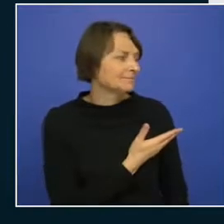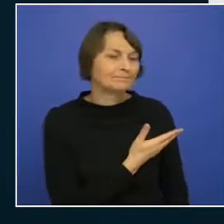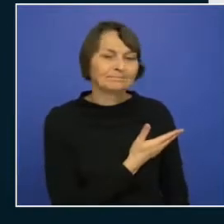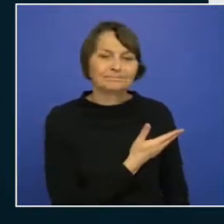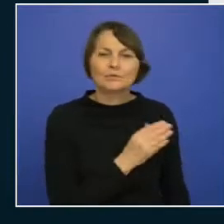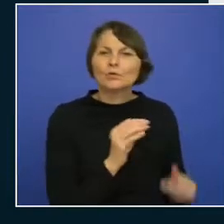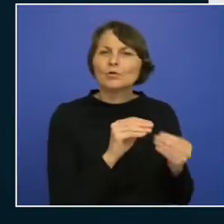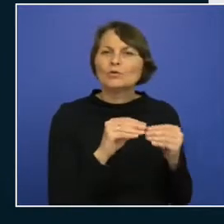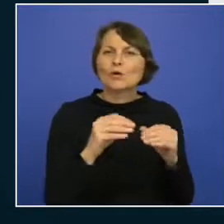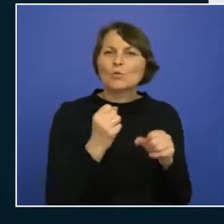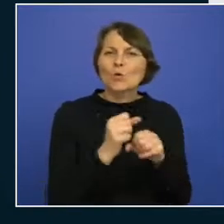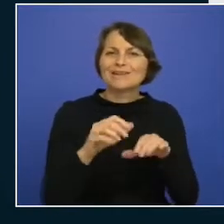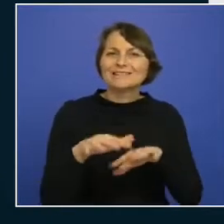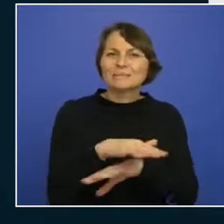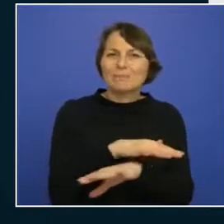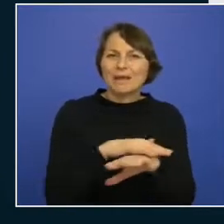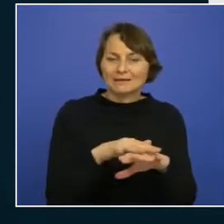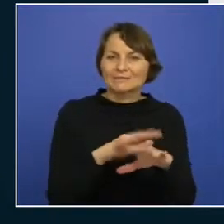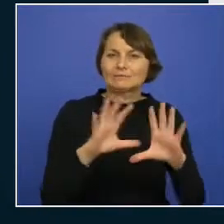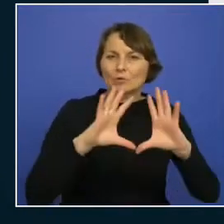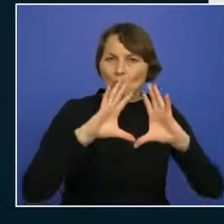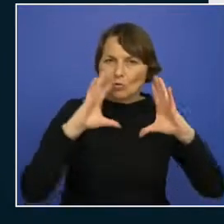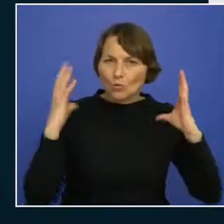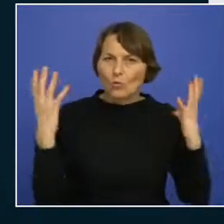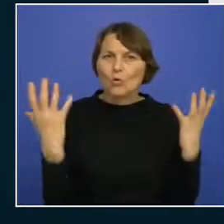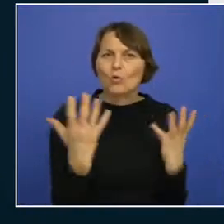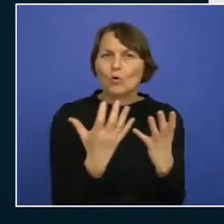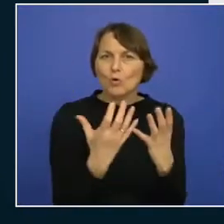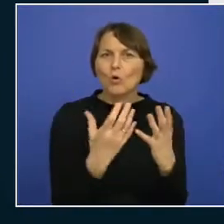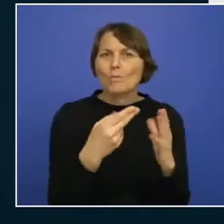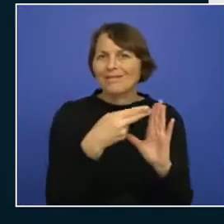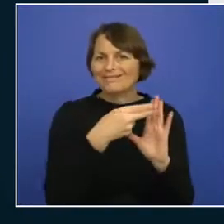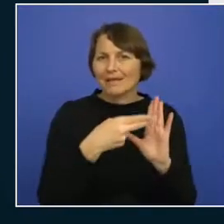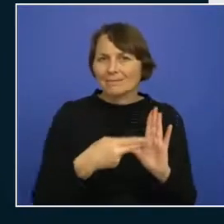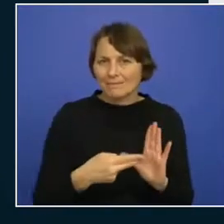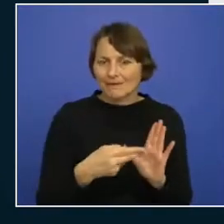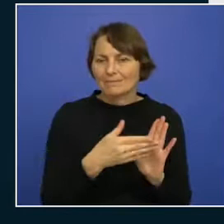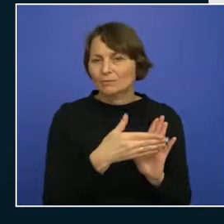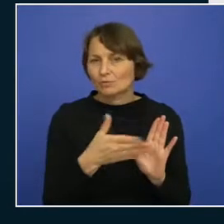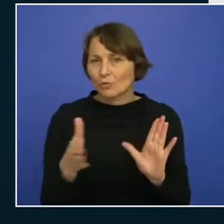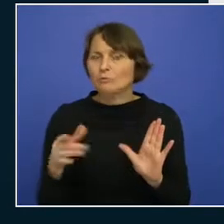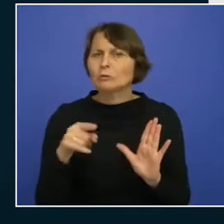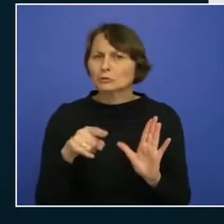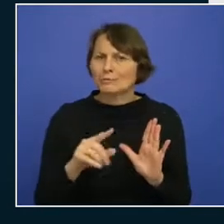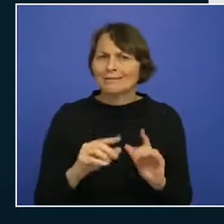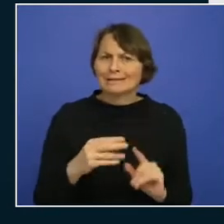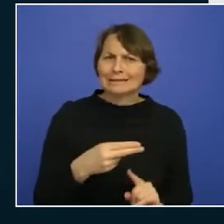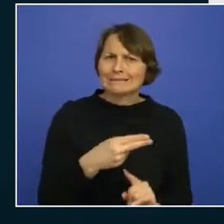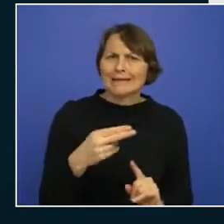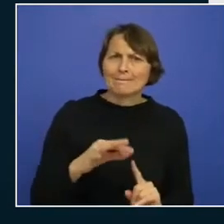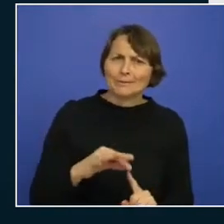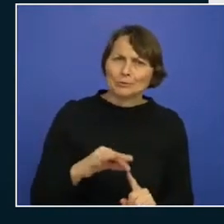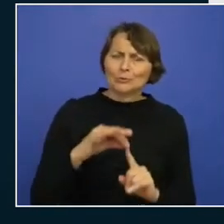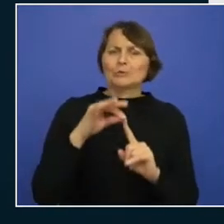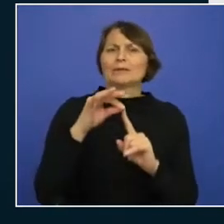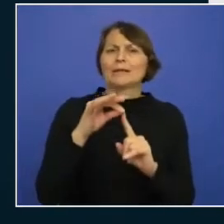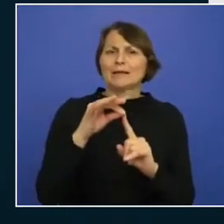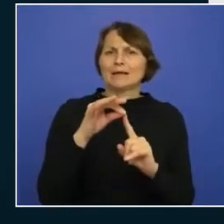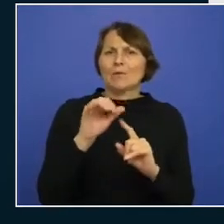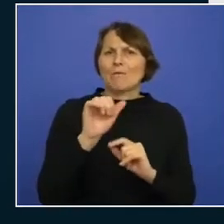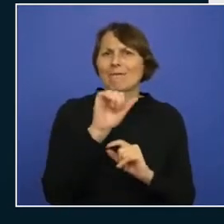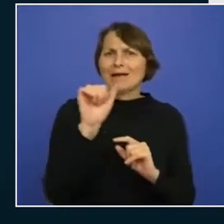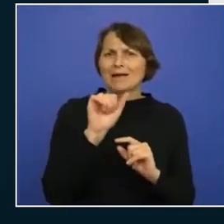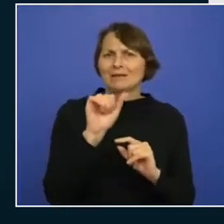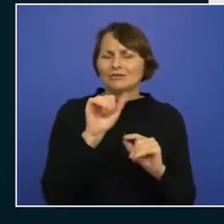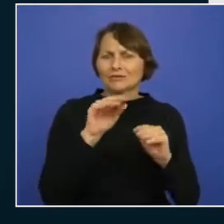a global global naming scope so this name has to be unique all across Azure so that's why I put this